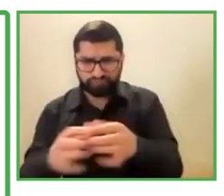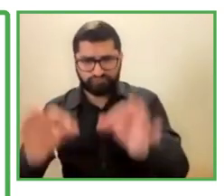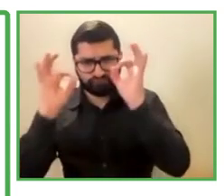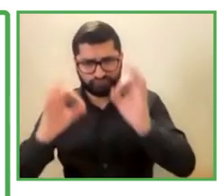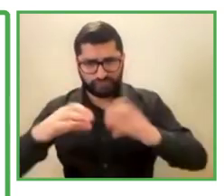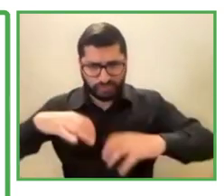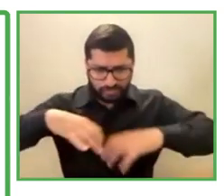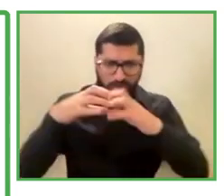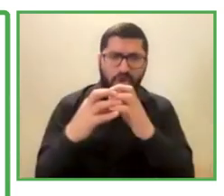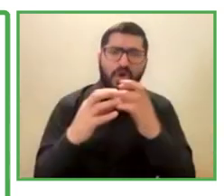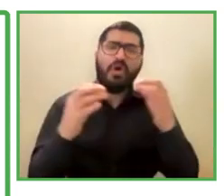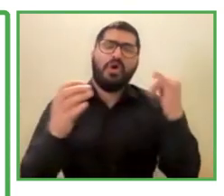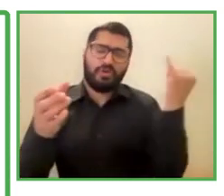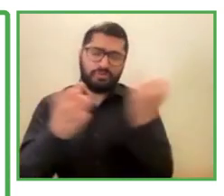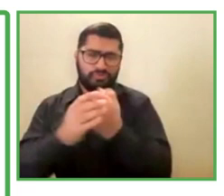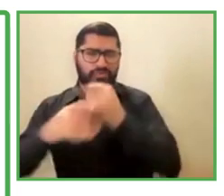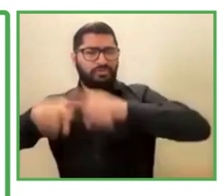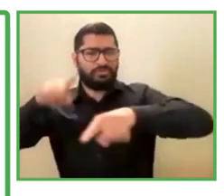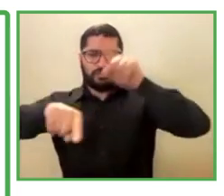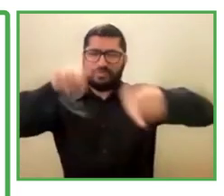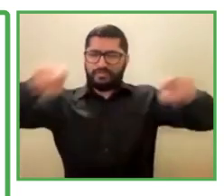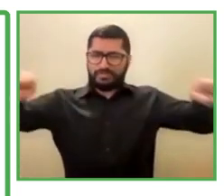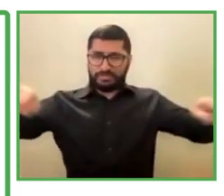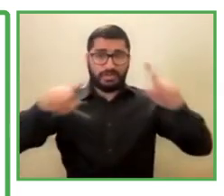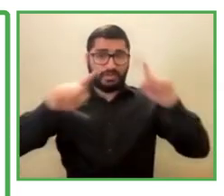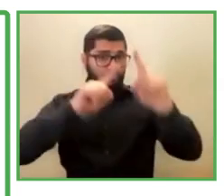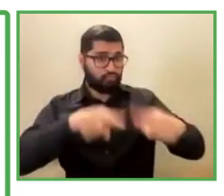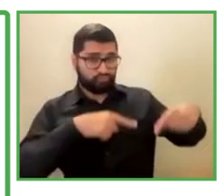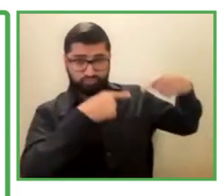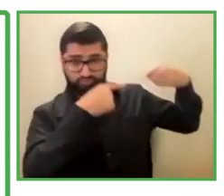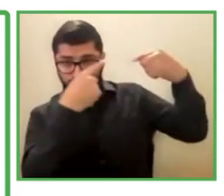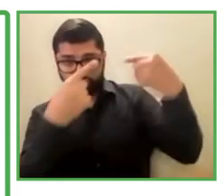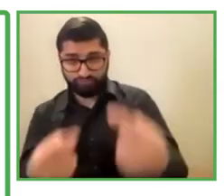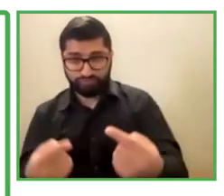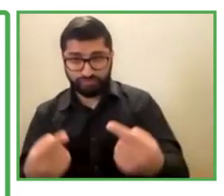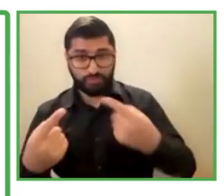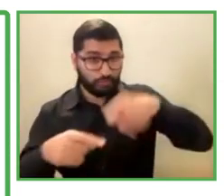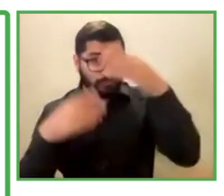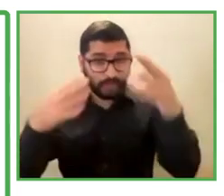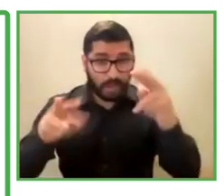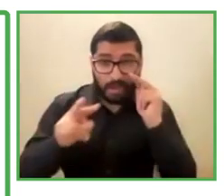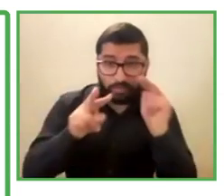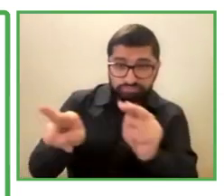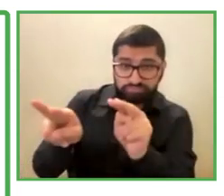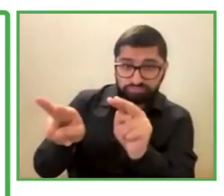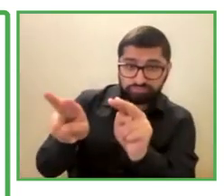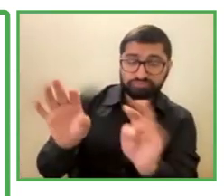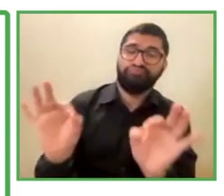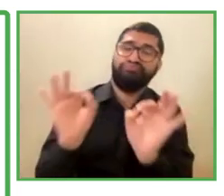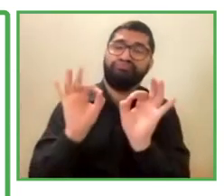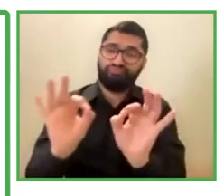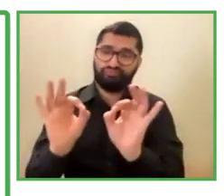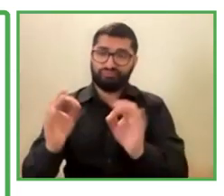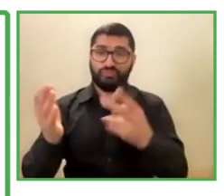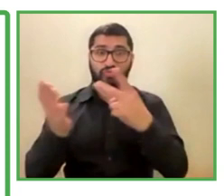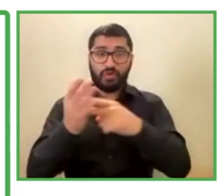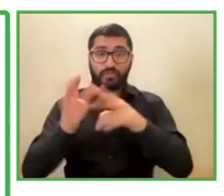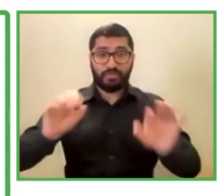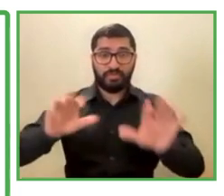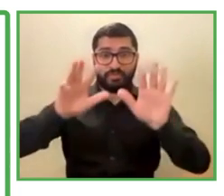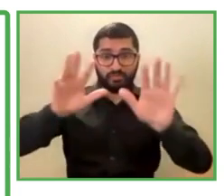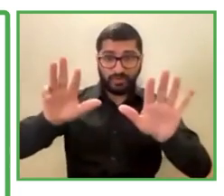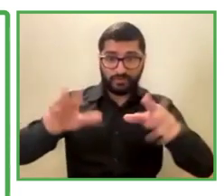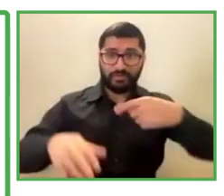diverse organization. The following years, as you can see, we have been acknowledged by different